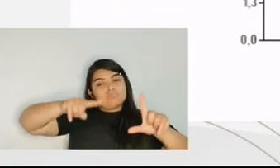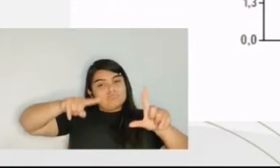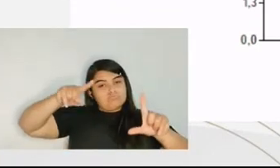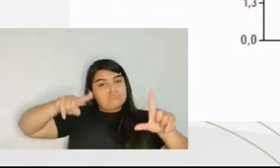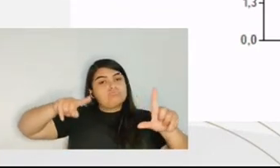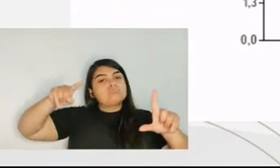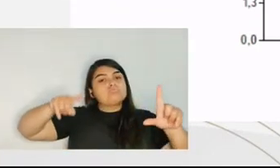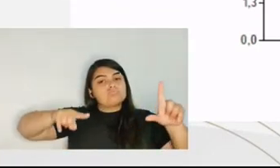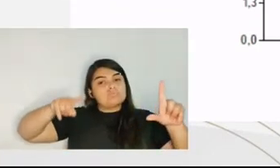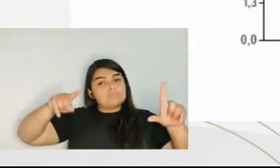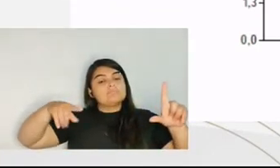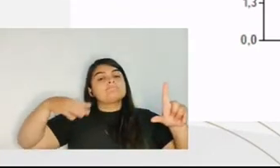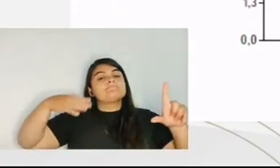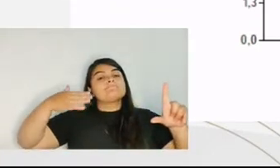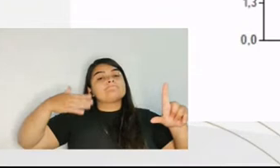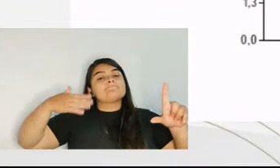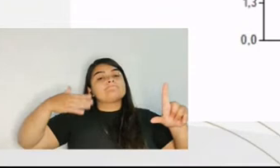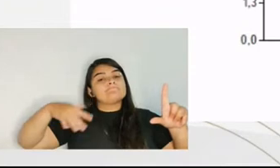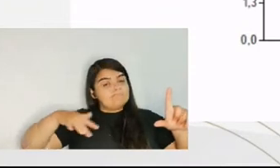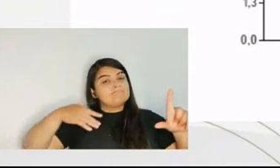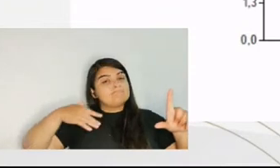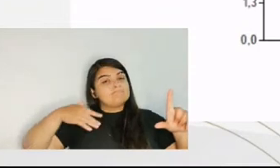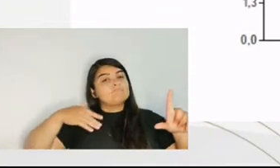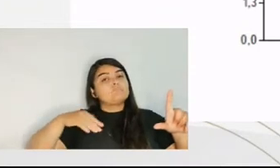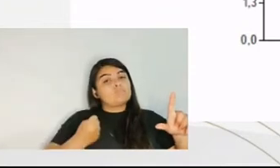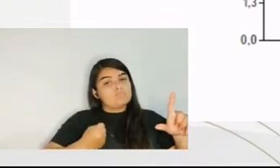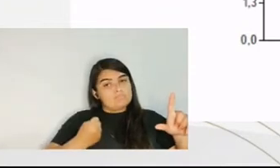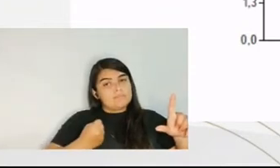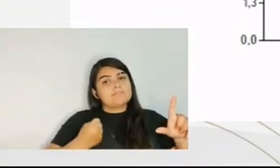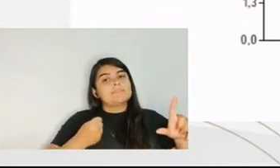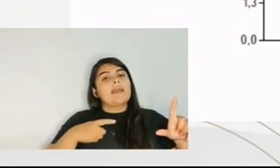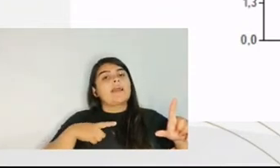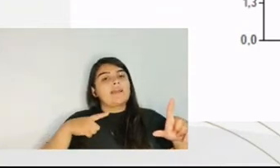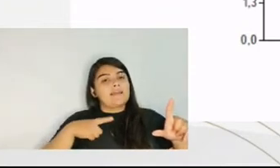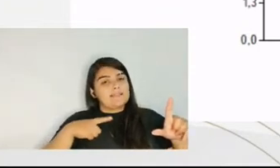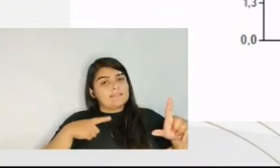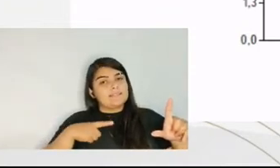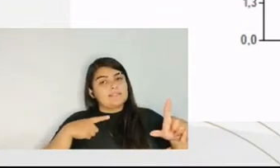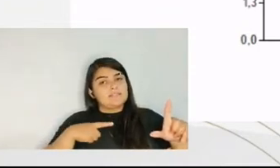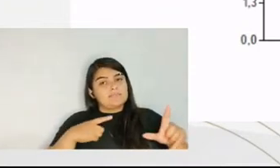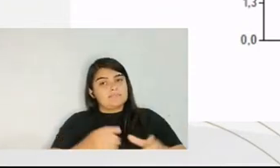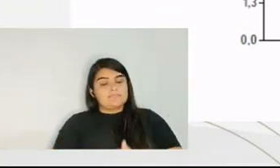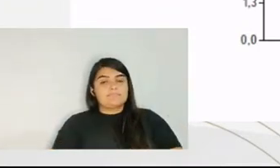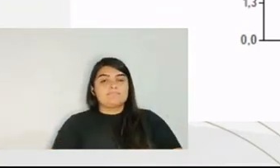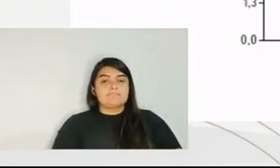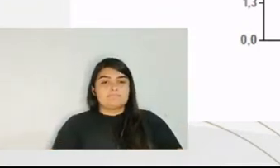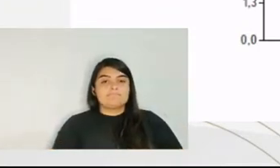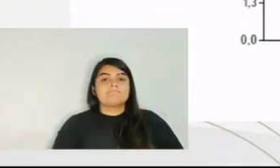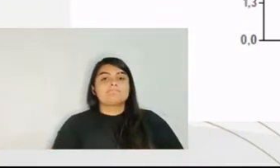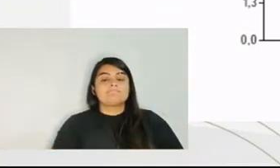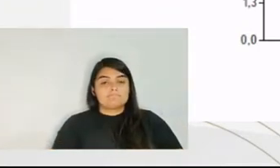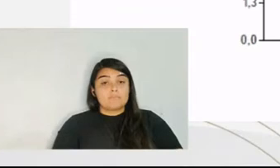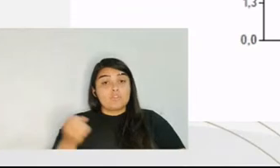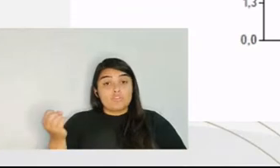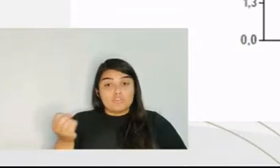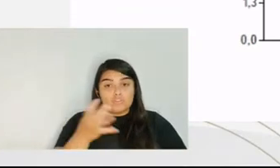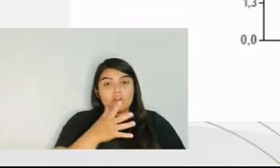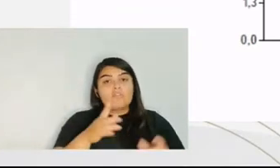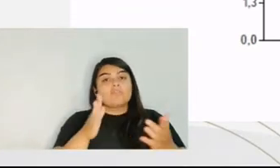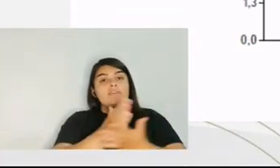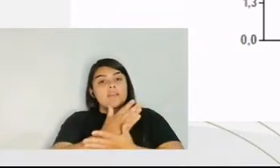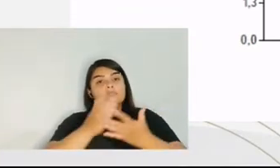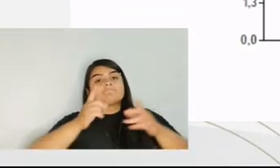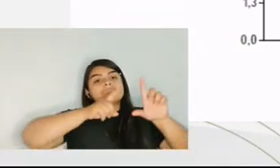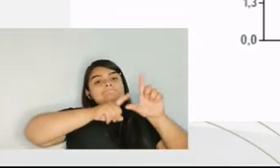There is a graph of elevation of the numbers involved in the history of new